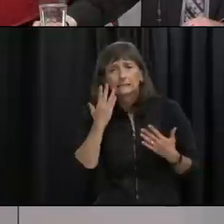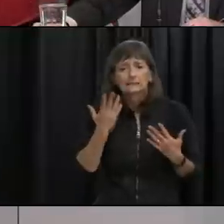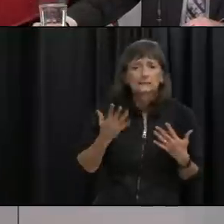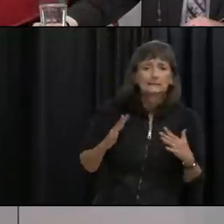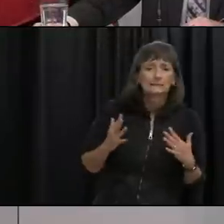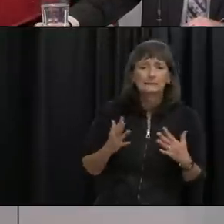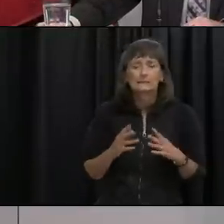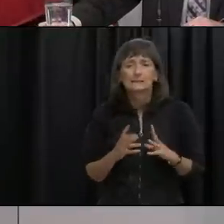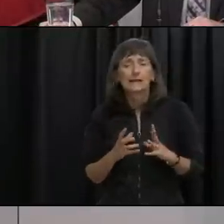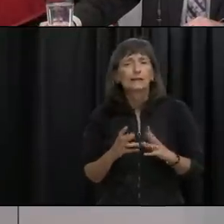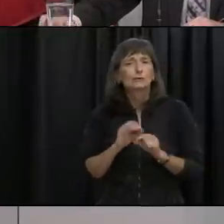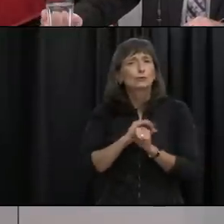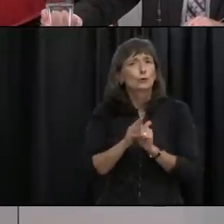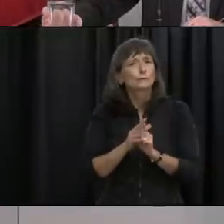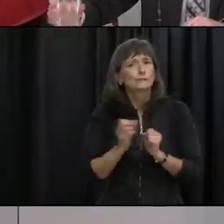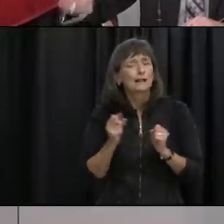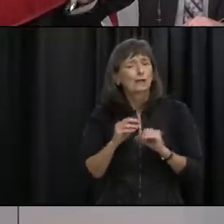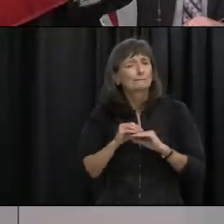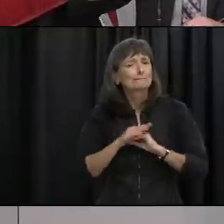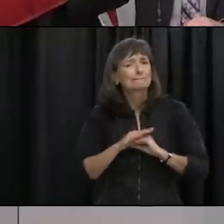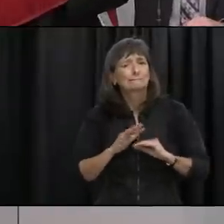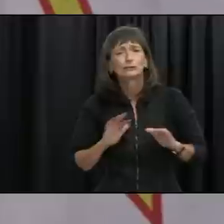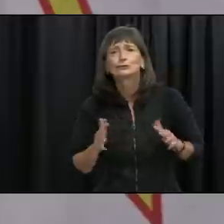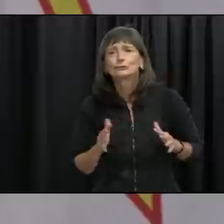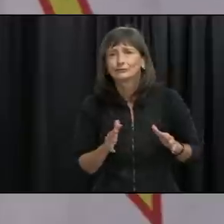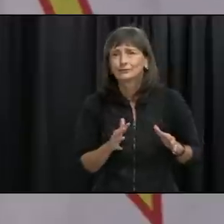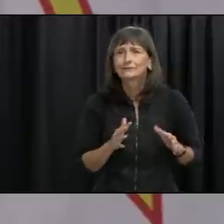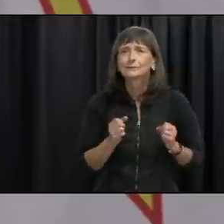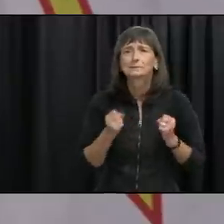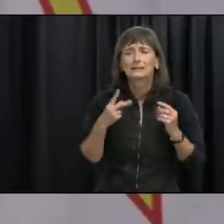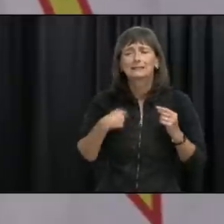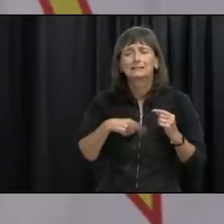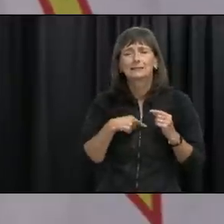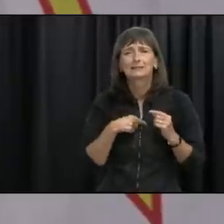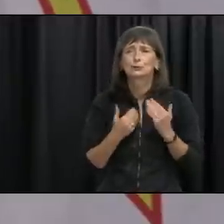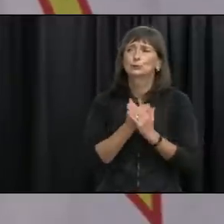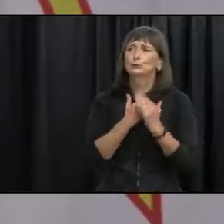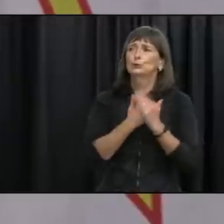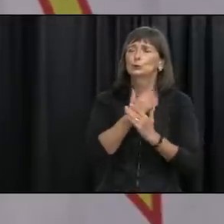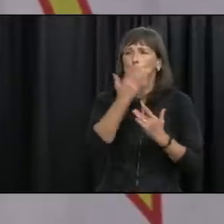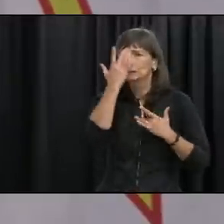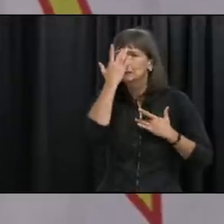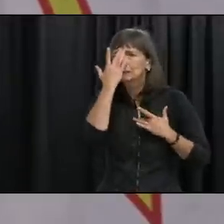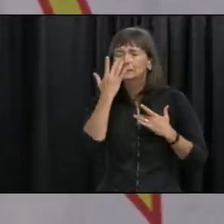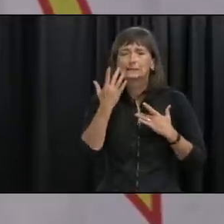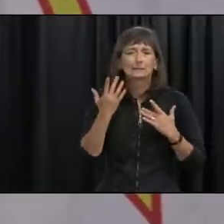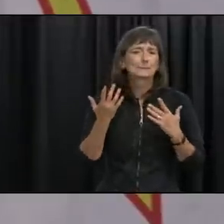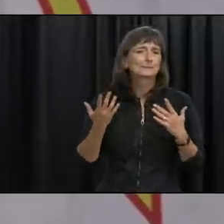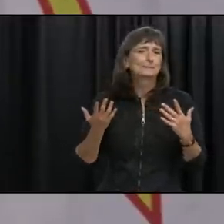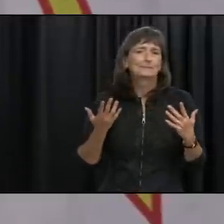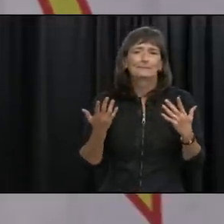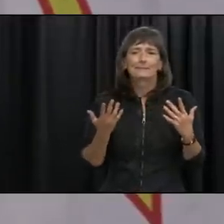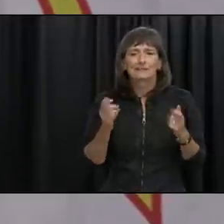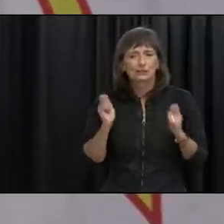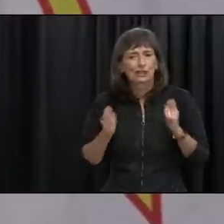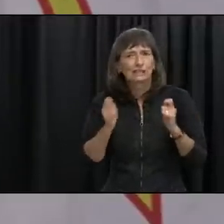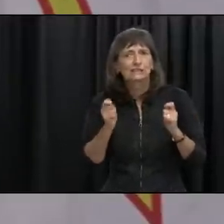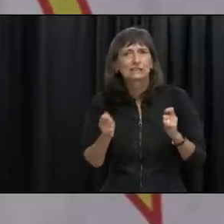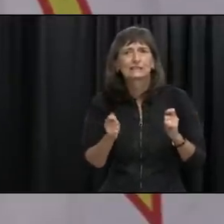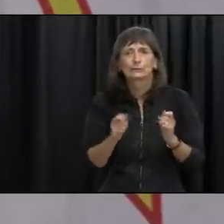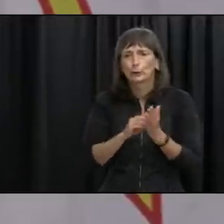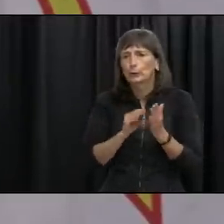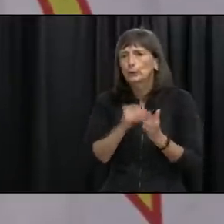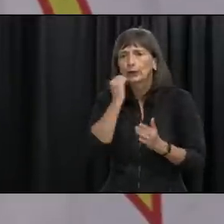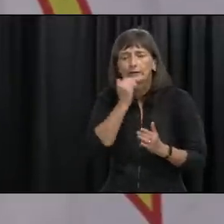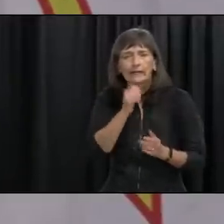19 causes a lot of anxiety in in uh in many of us it's new it's novel uh it it's changing we learn